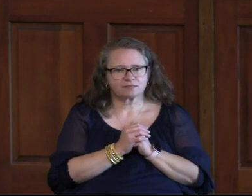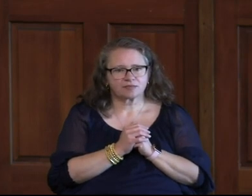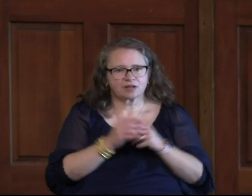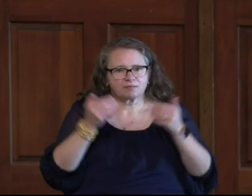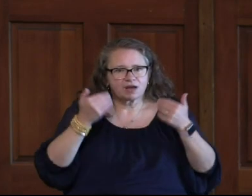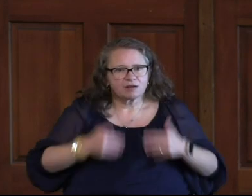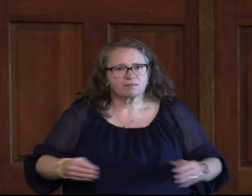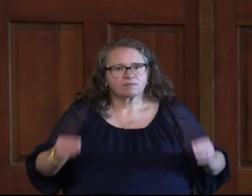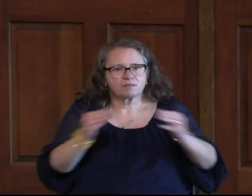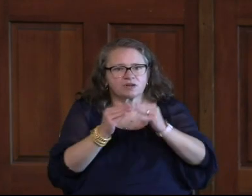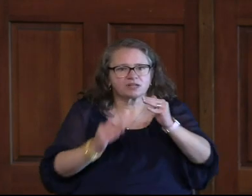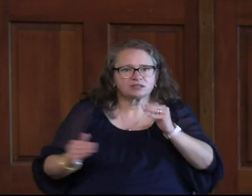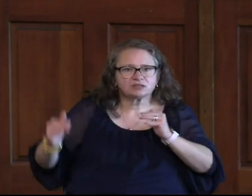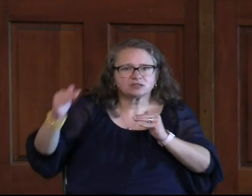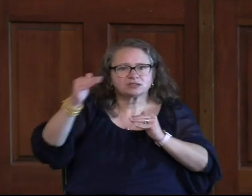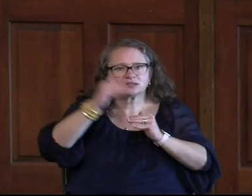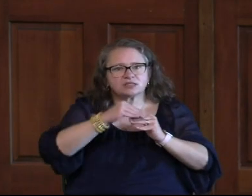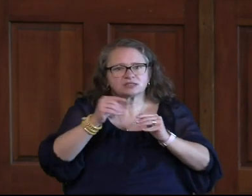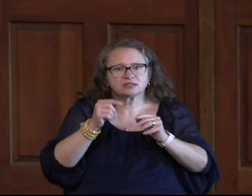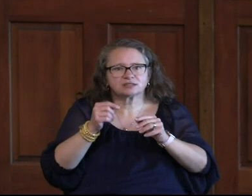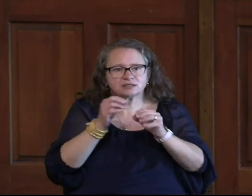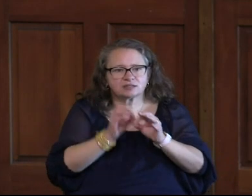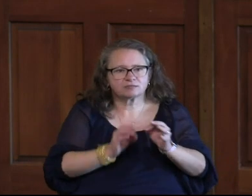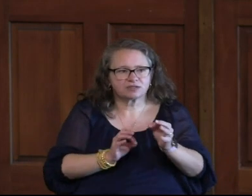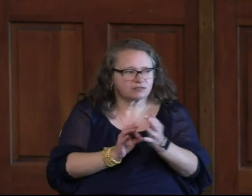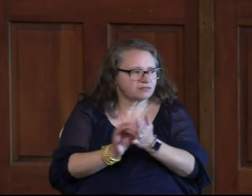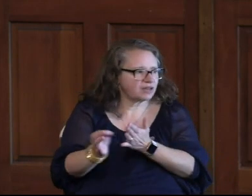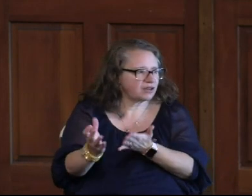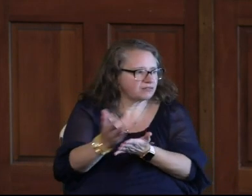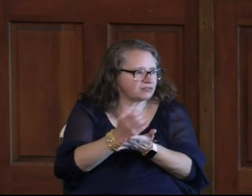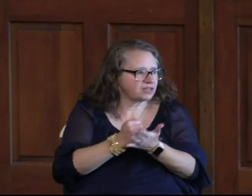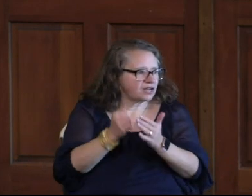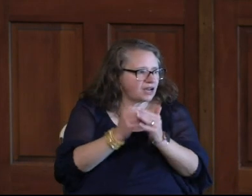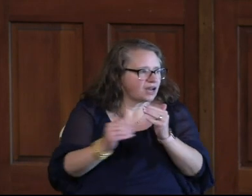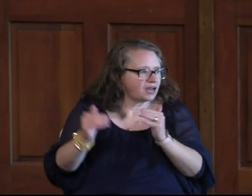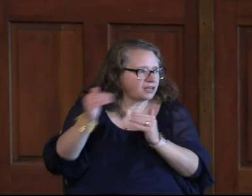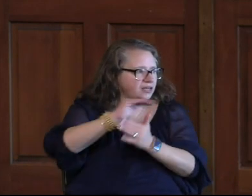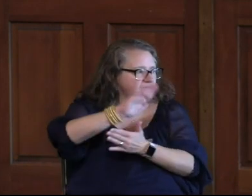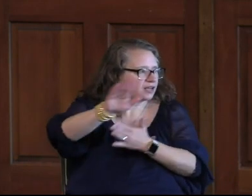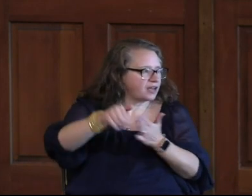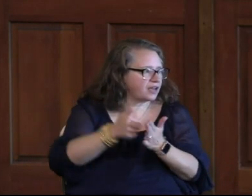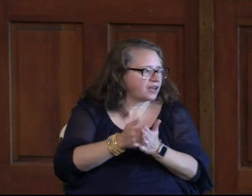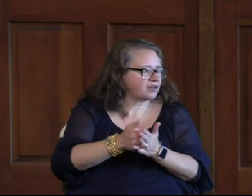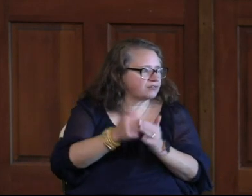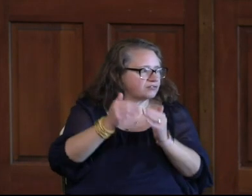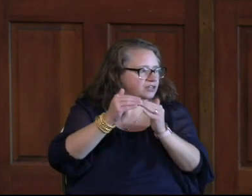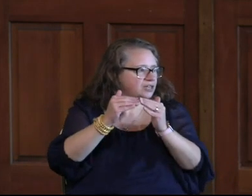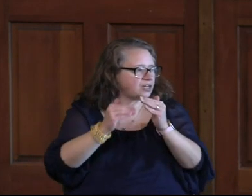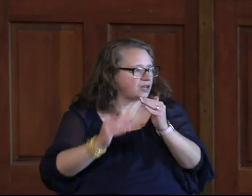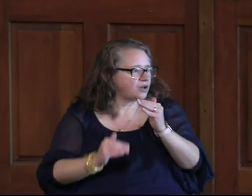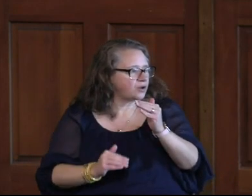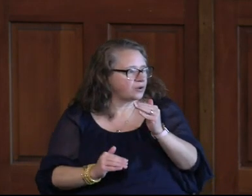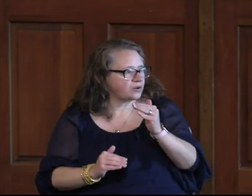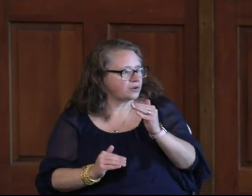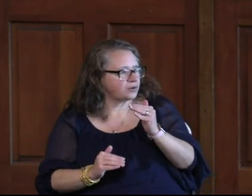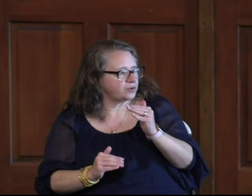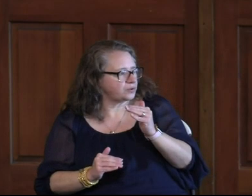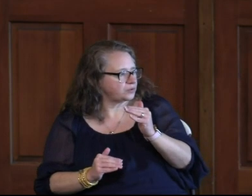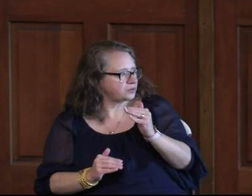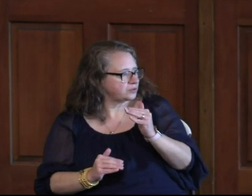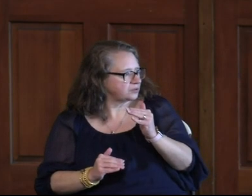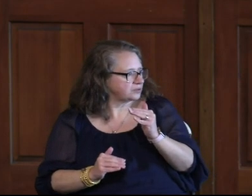Am I more than just the sum of every high and every low?